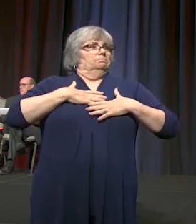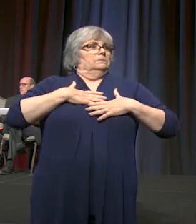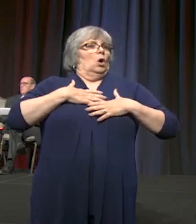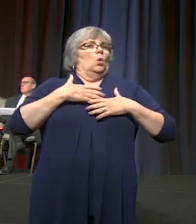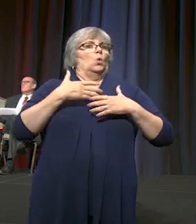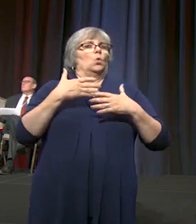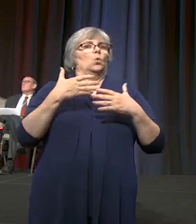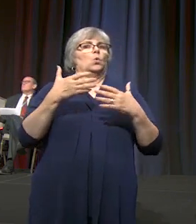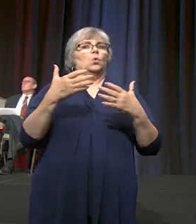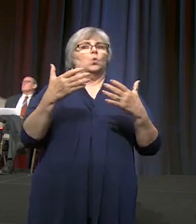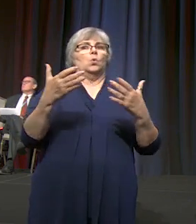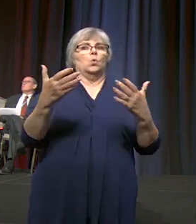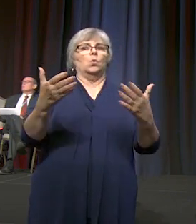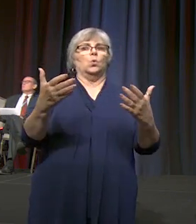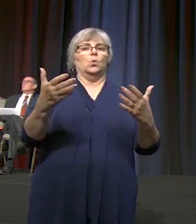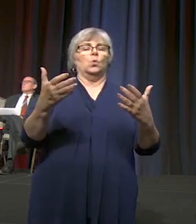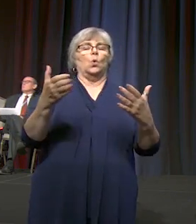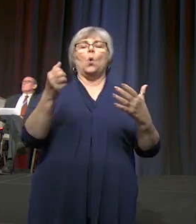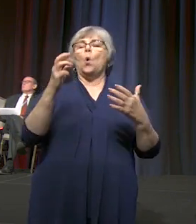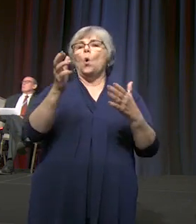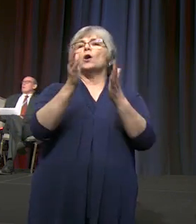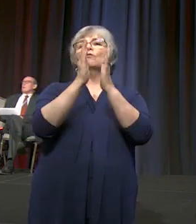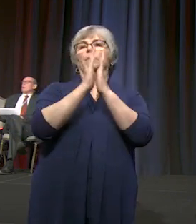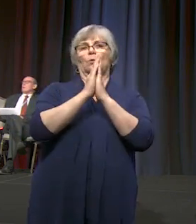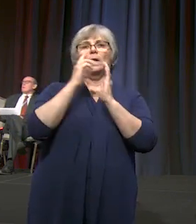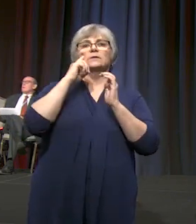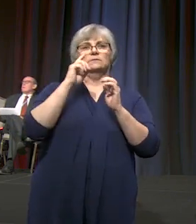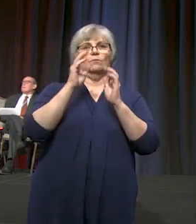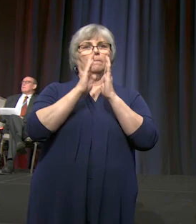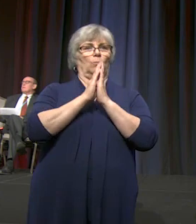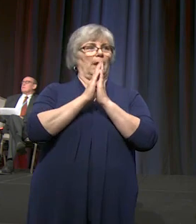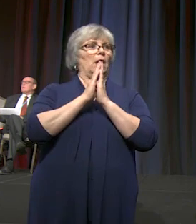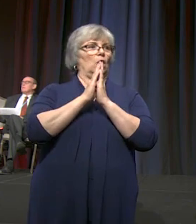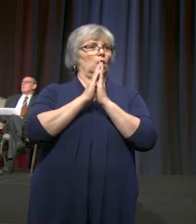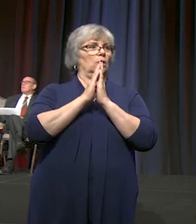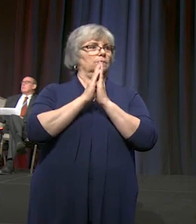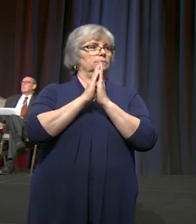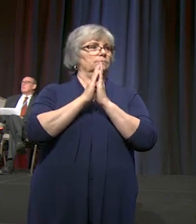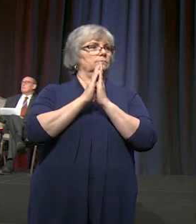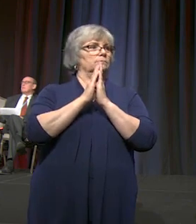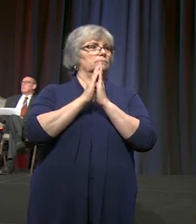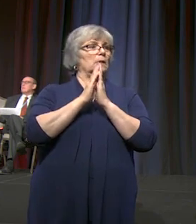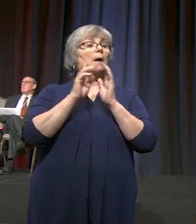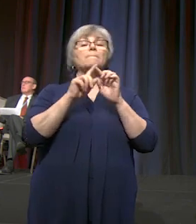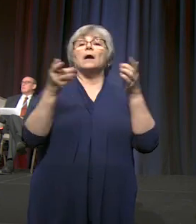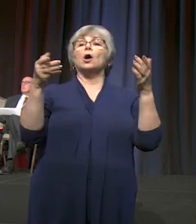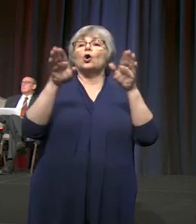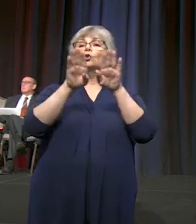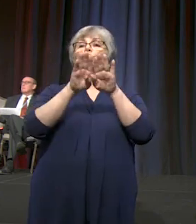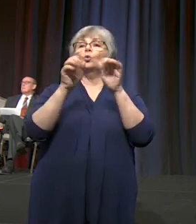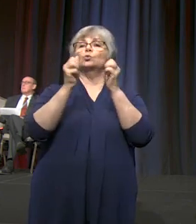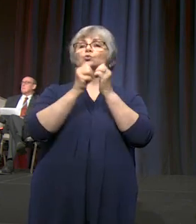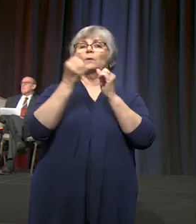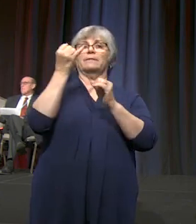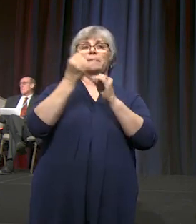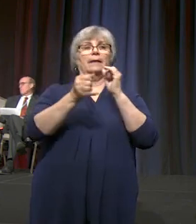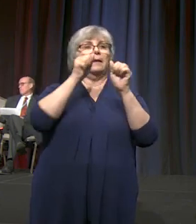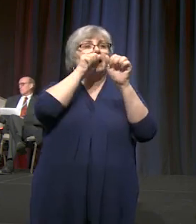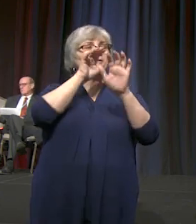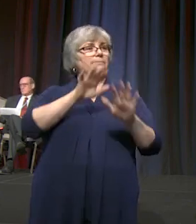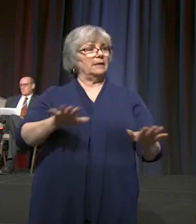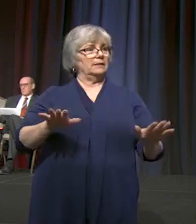or in the request for prayer. Let us close with this final benediction.